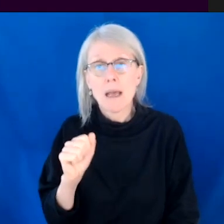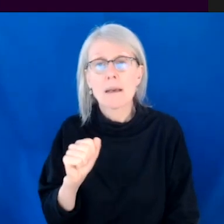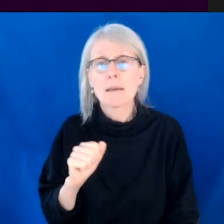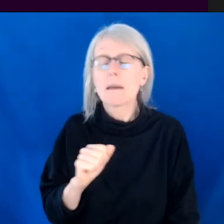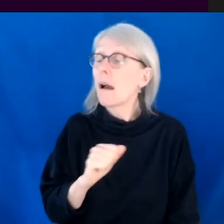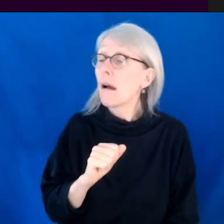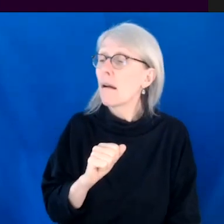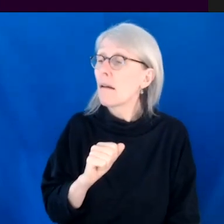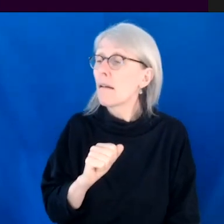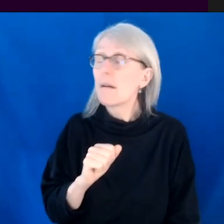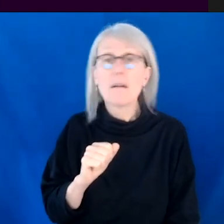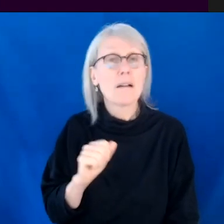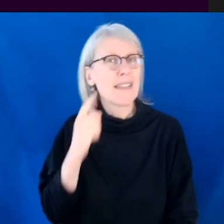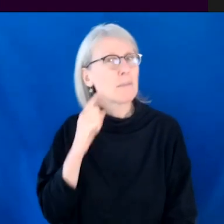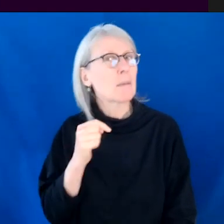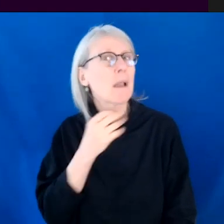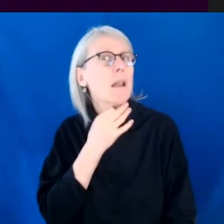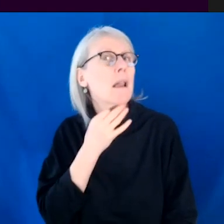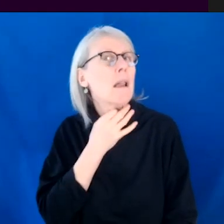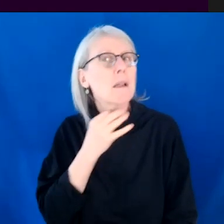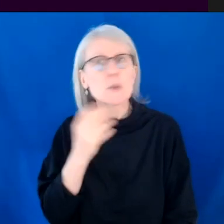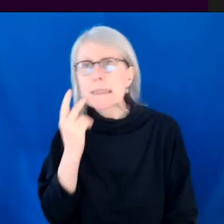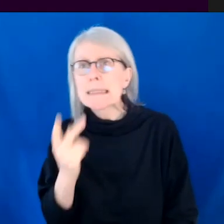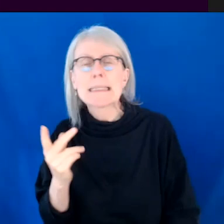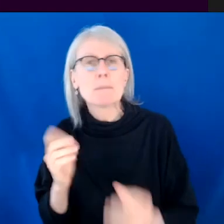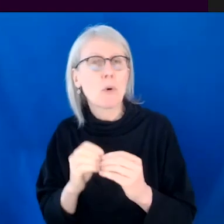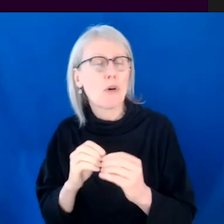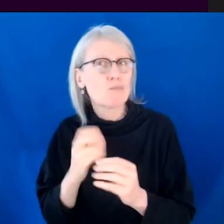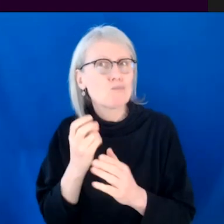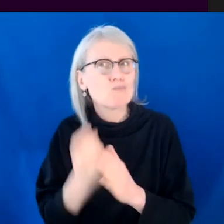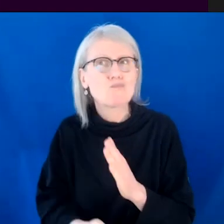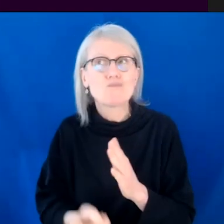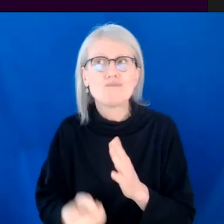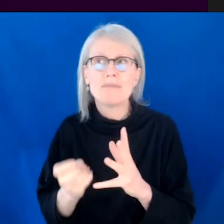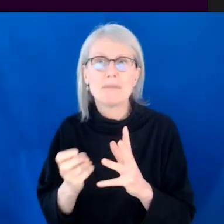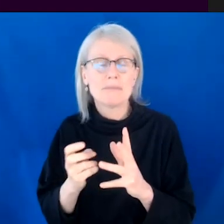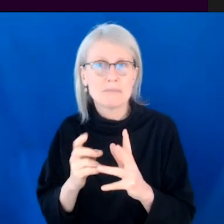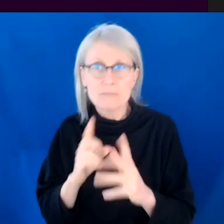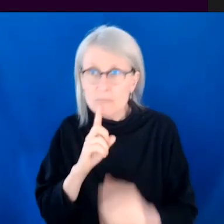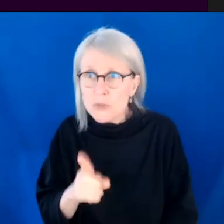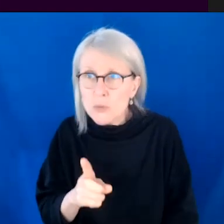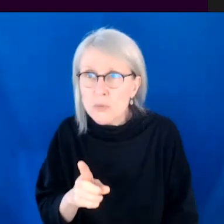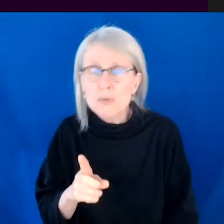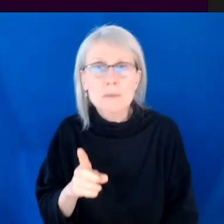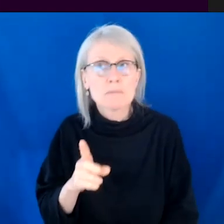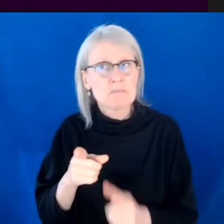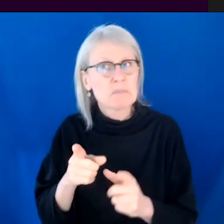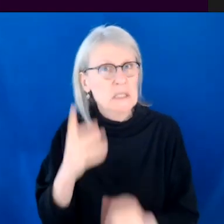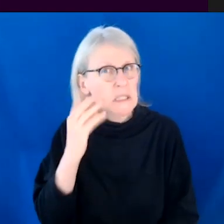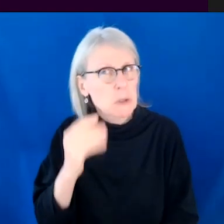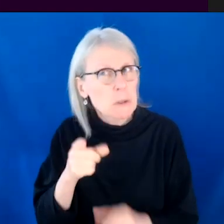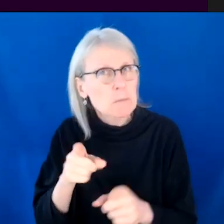that's what I do think people are looking for. think they're looking for something that is authentic and that, that there's